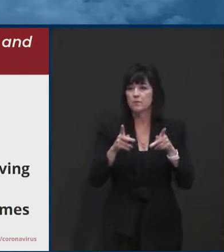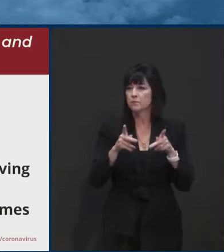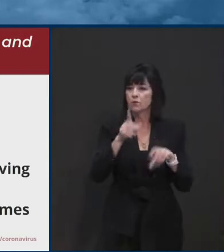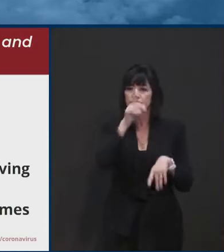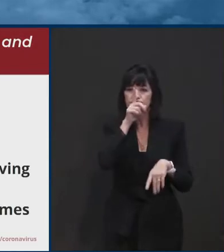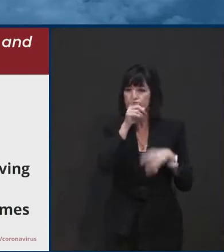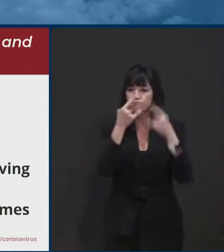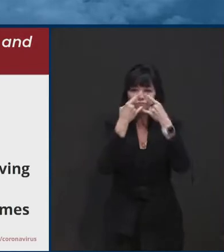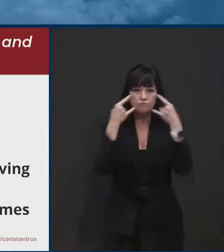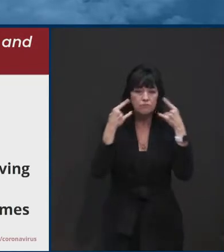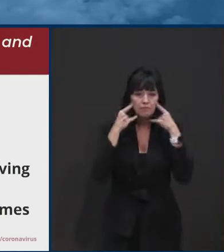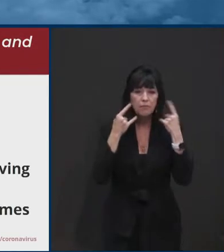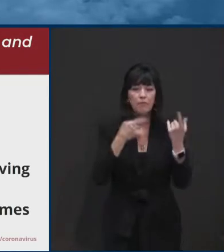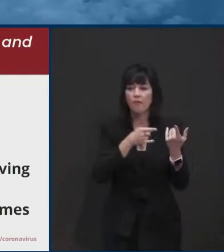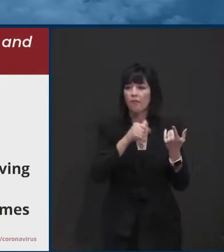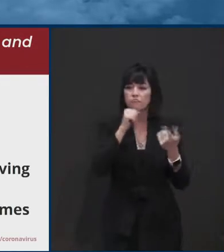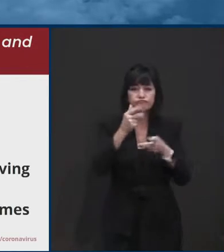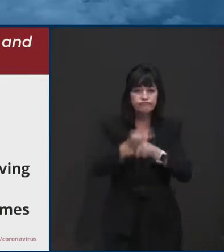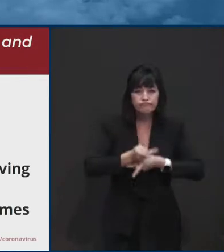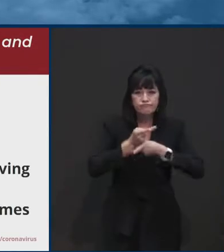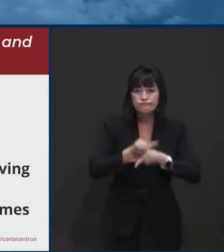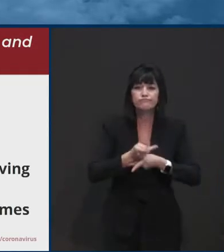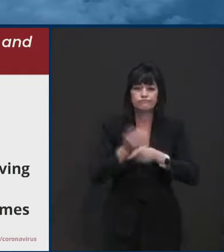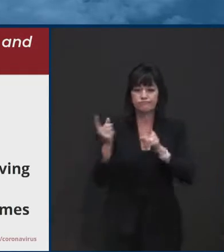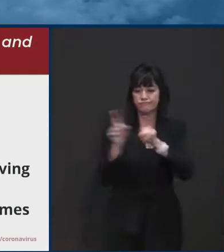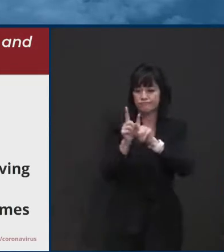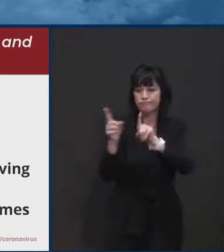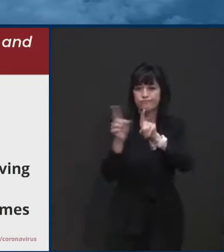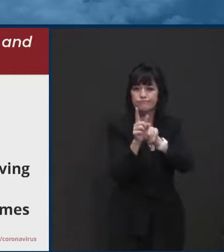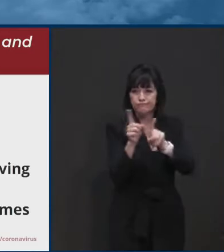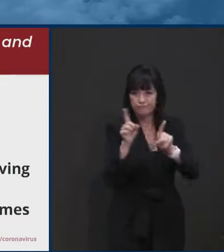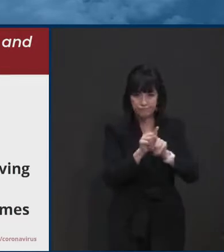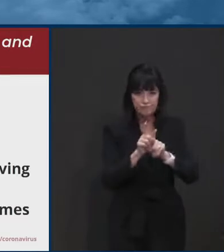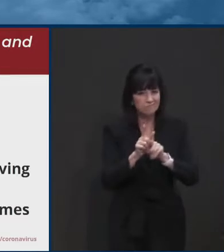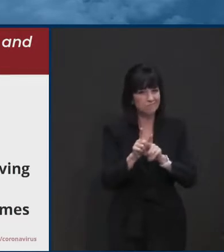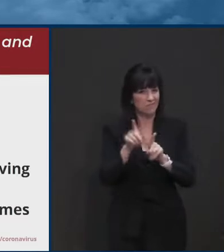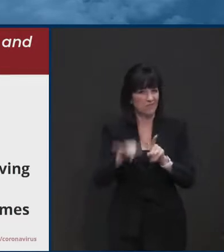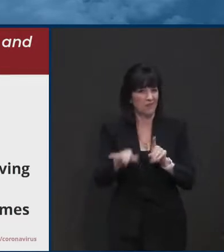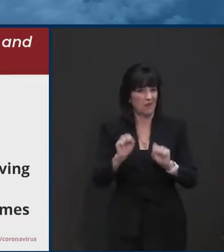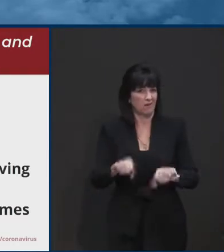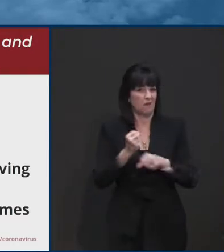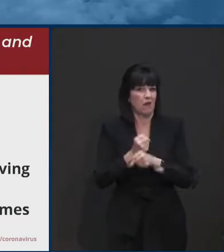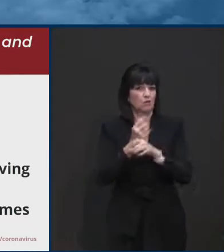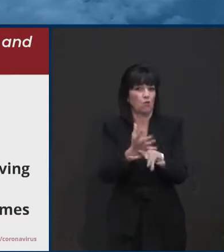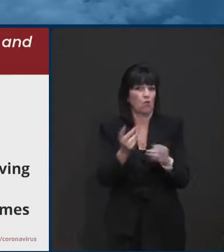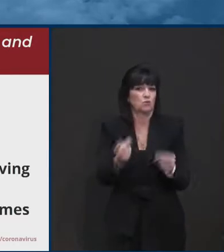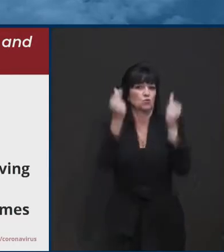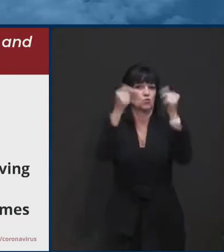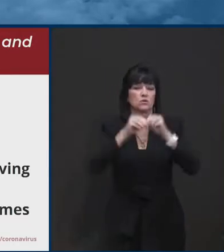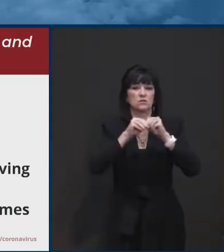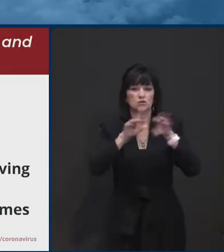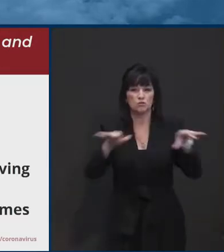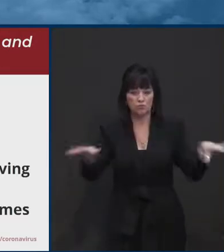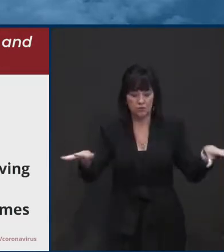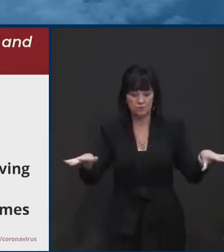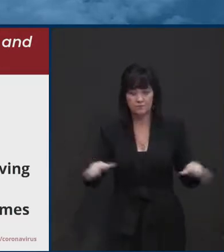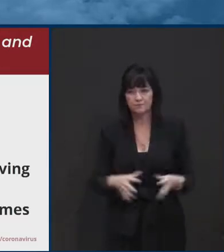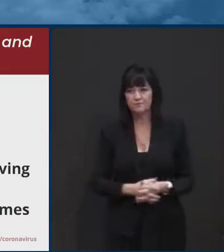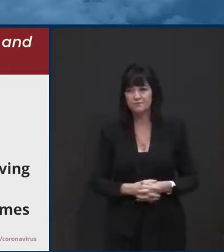in the, in the data. And I talked a little bit about this last week, but, um, house parties, um,